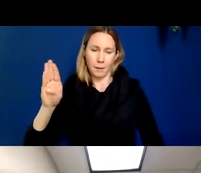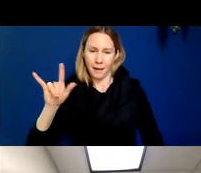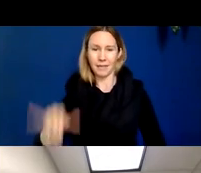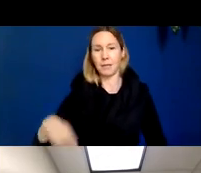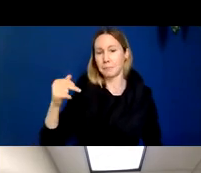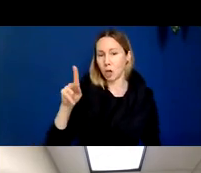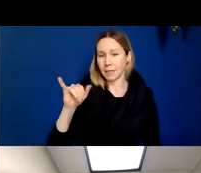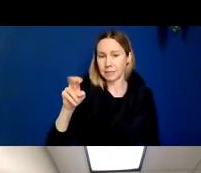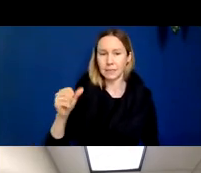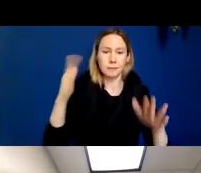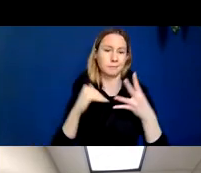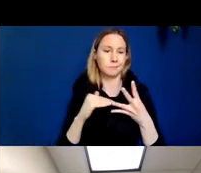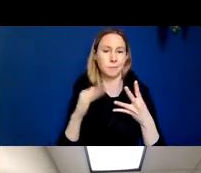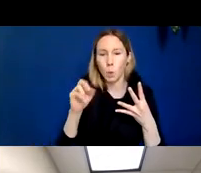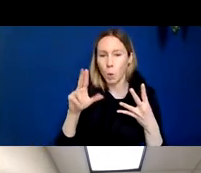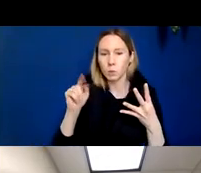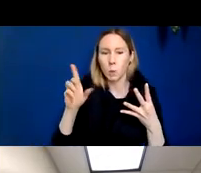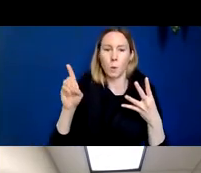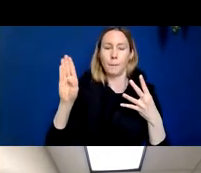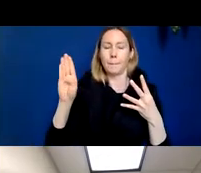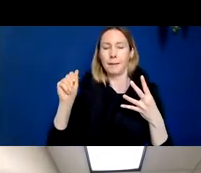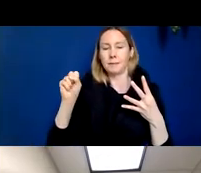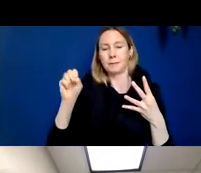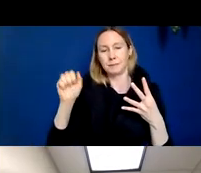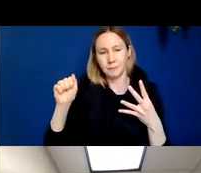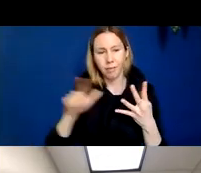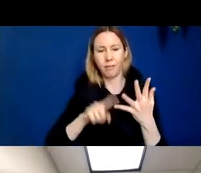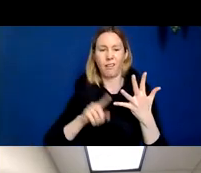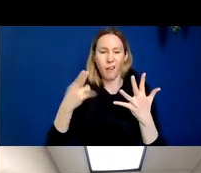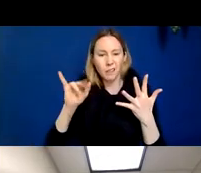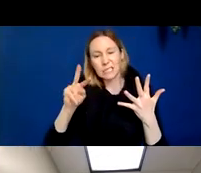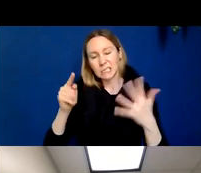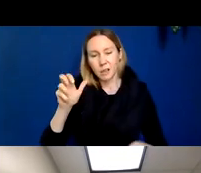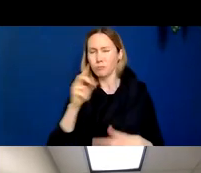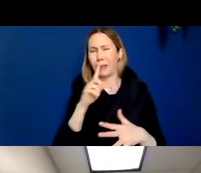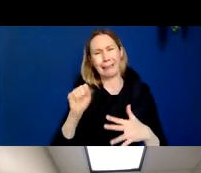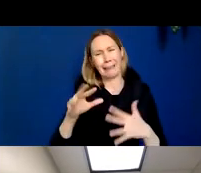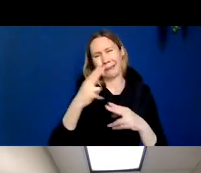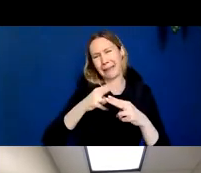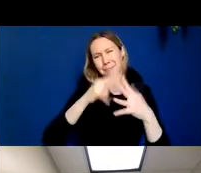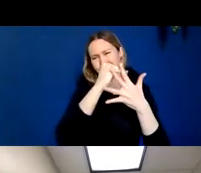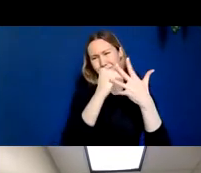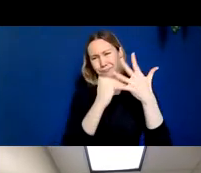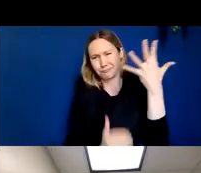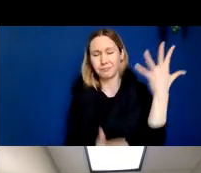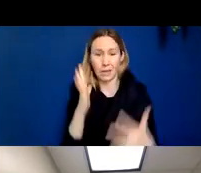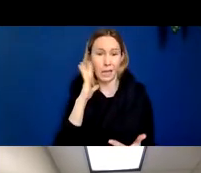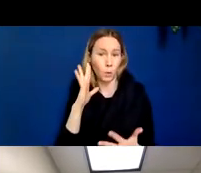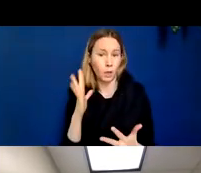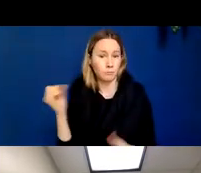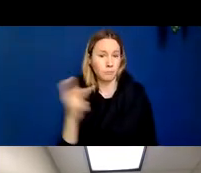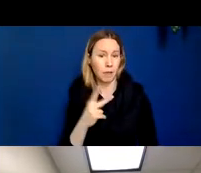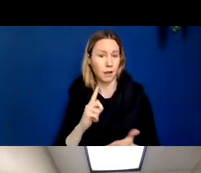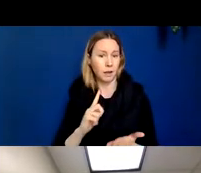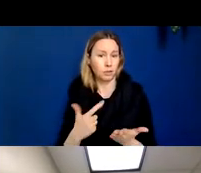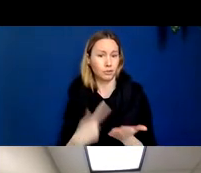corticobasal degeneration, Huntington's disease, et cetera. The list goes on and on. And I'm going to come back to this topic momentarily.